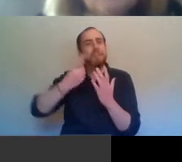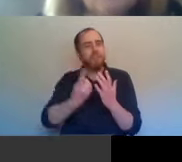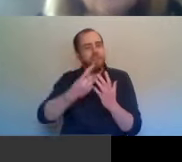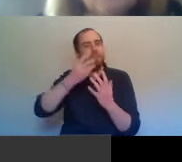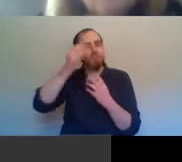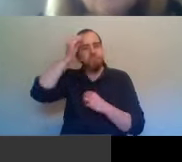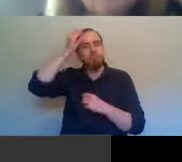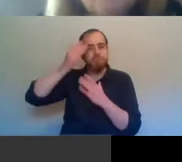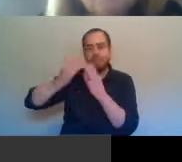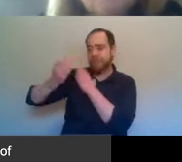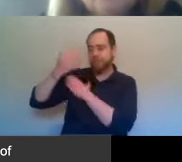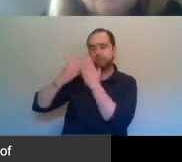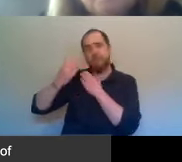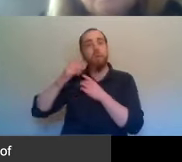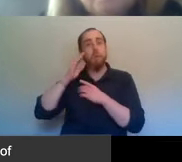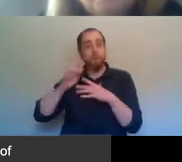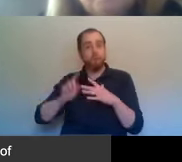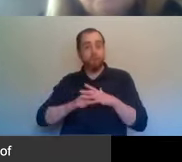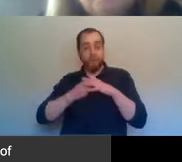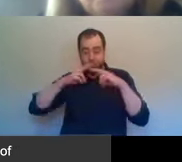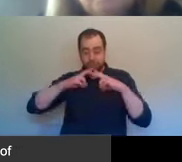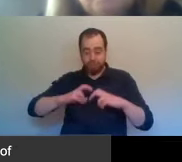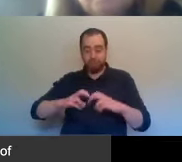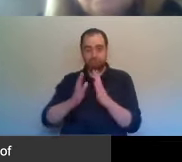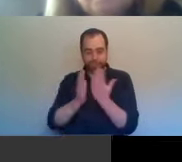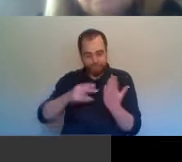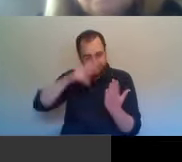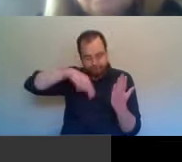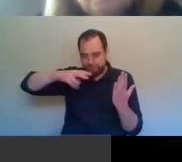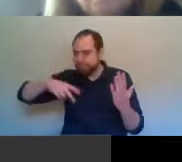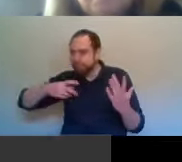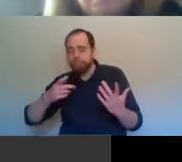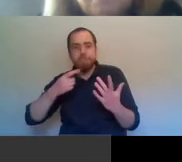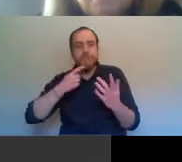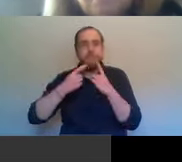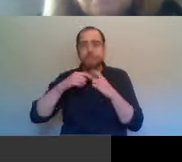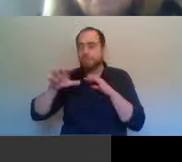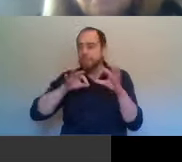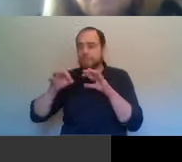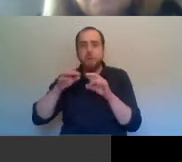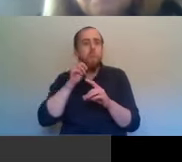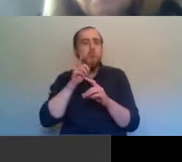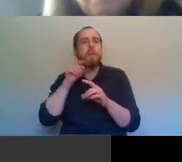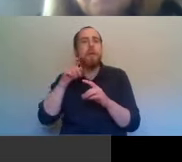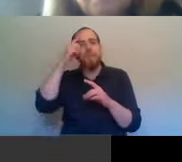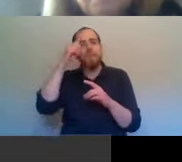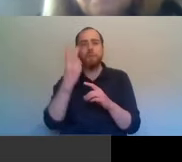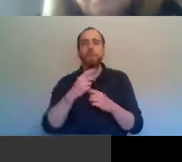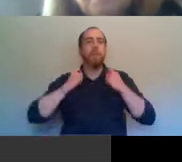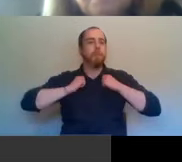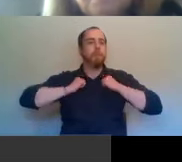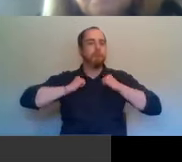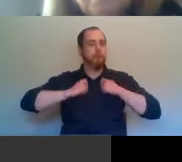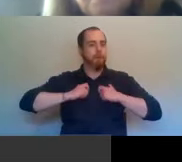out, as it were, that women even, you know, I'm thinking of the two barristers, one from the north and one from the south. You know, the first